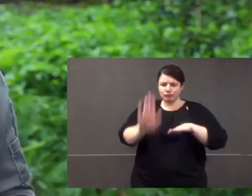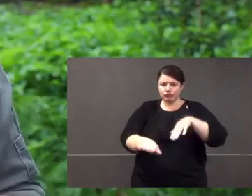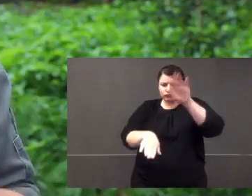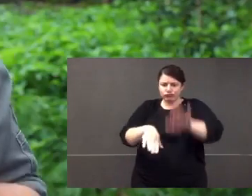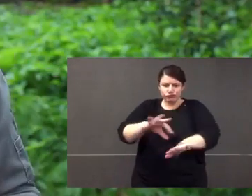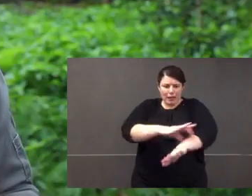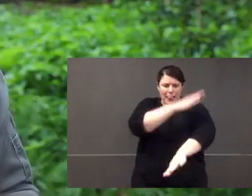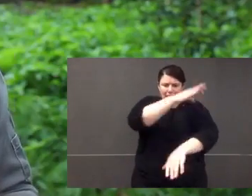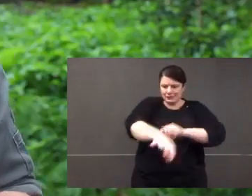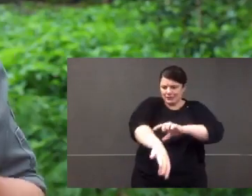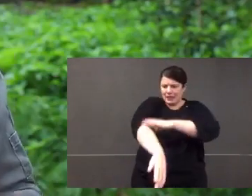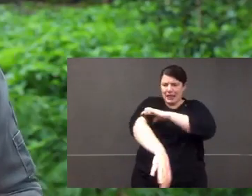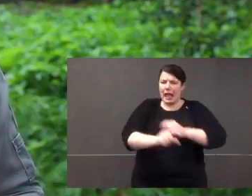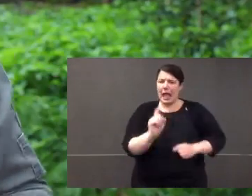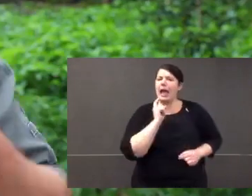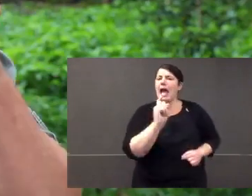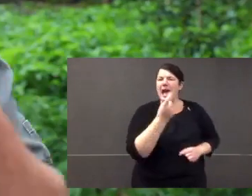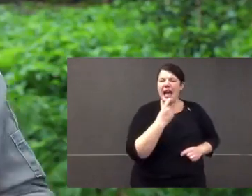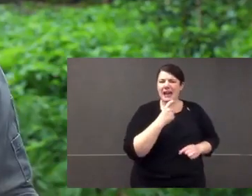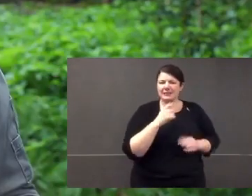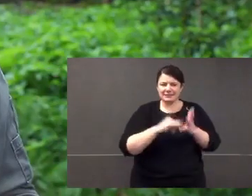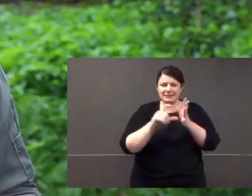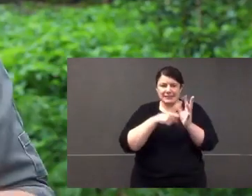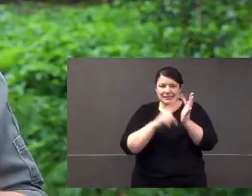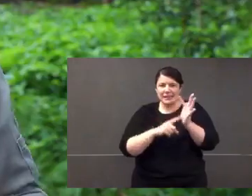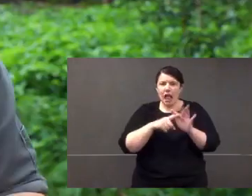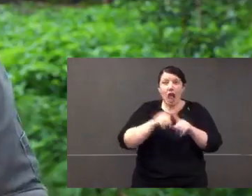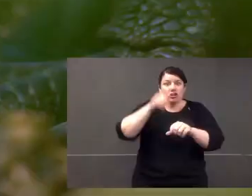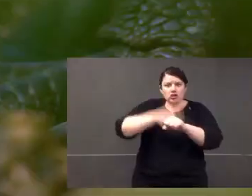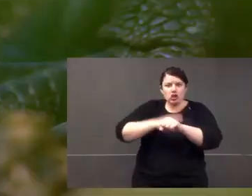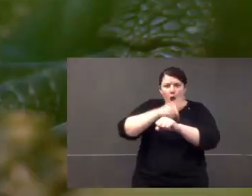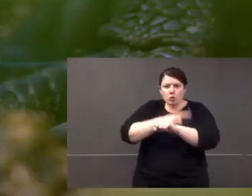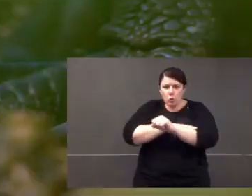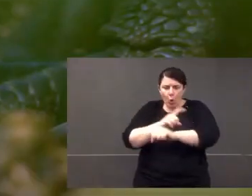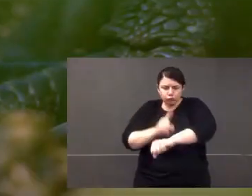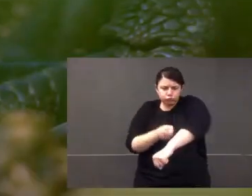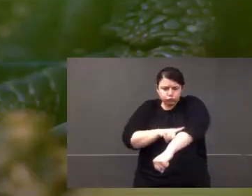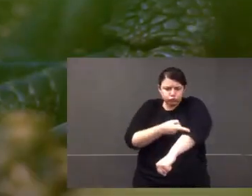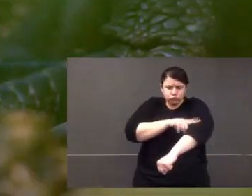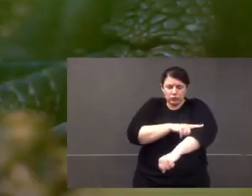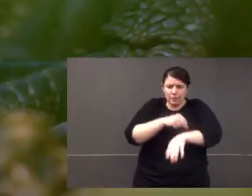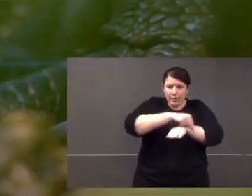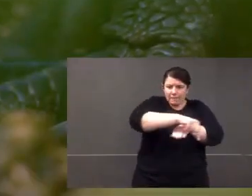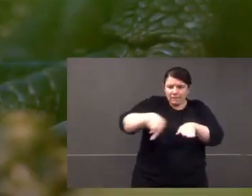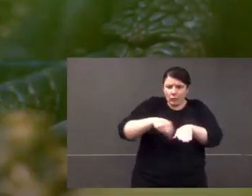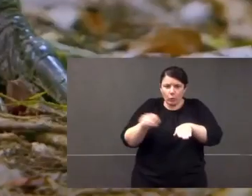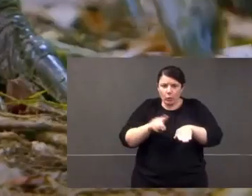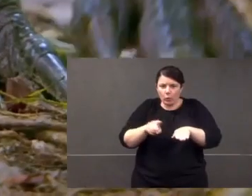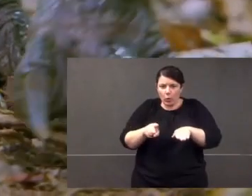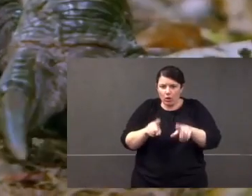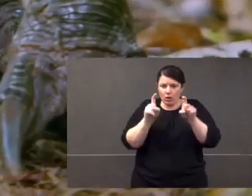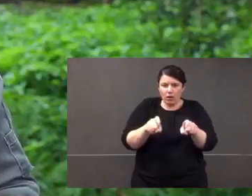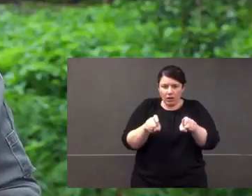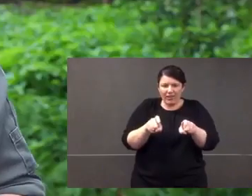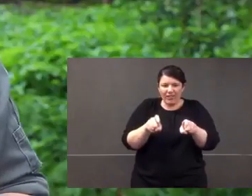My favorite part, the legs and feet. Now the legs are hard and scaly, like you'd imagine a dinosaur.